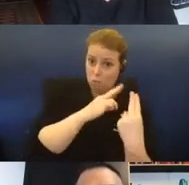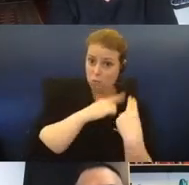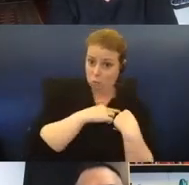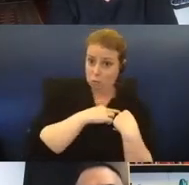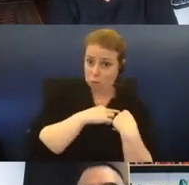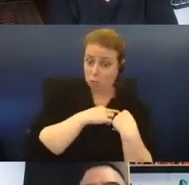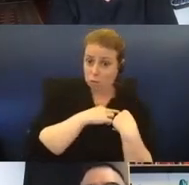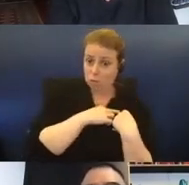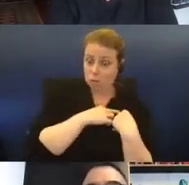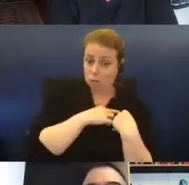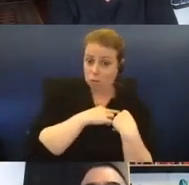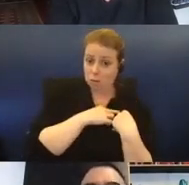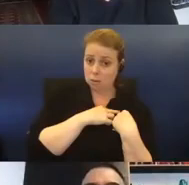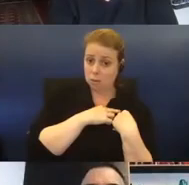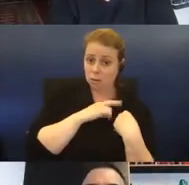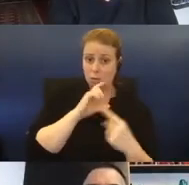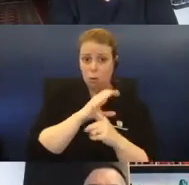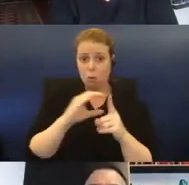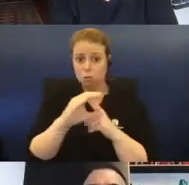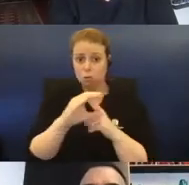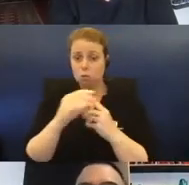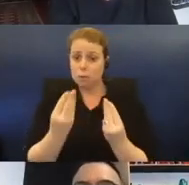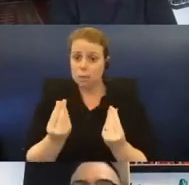around this cultural material.